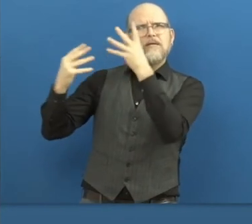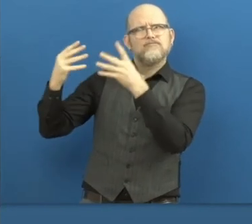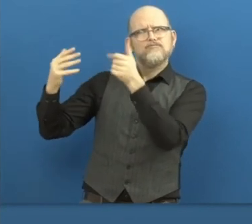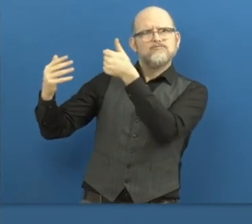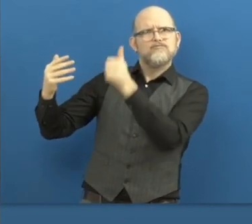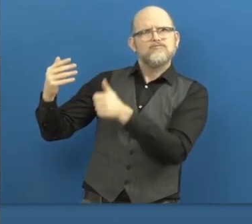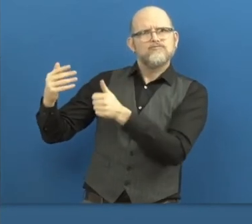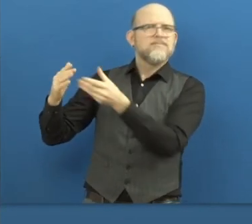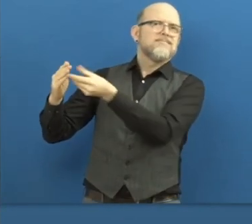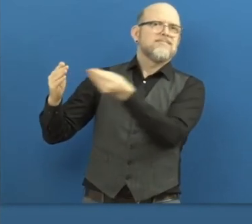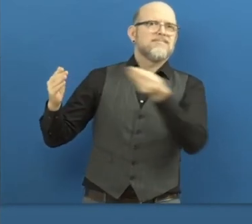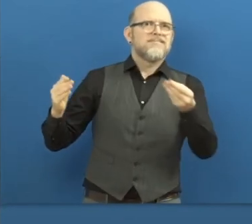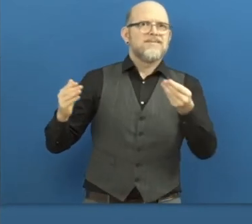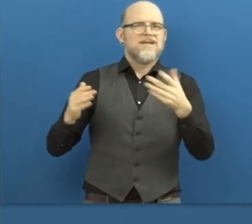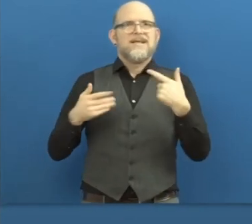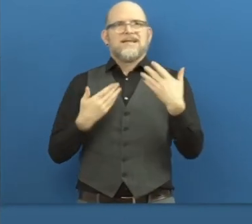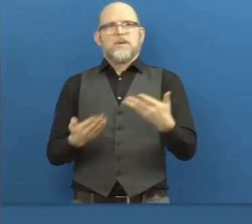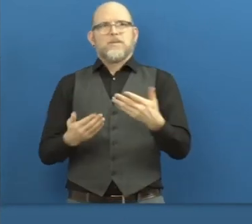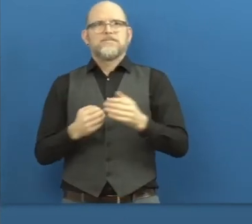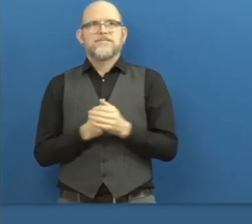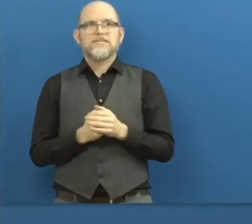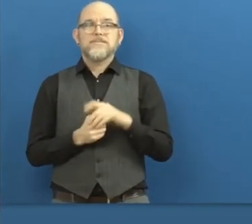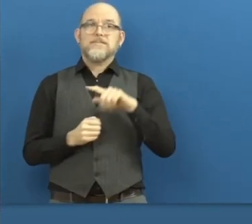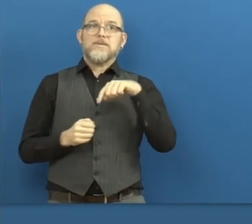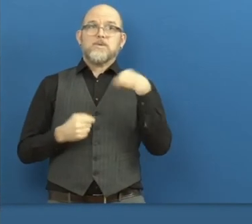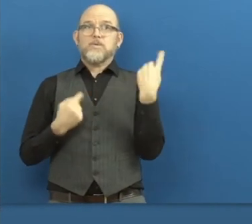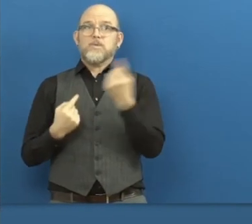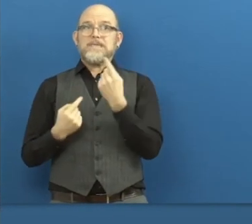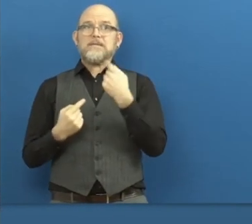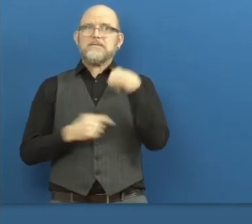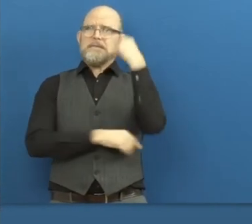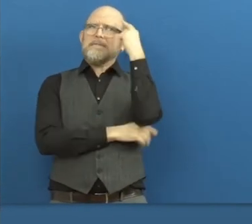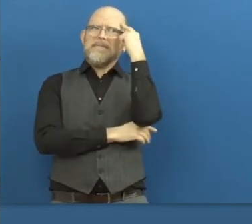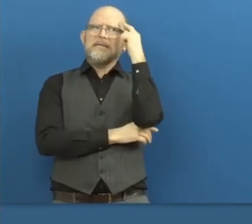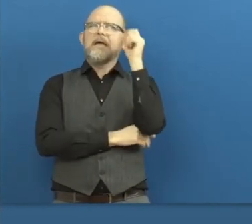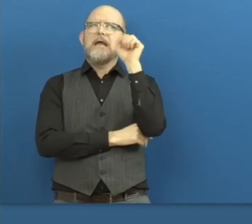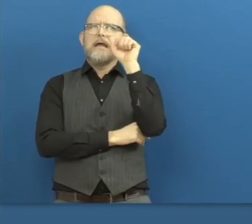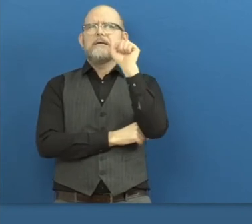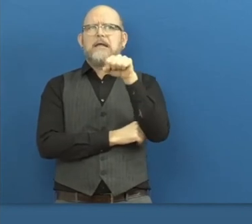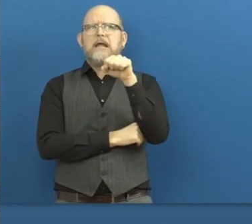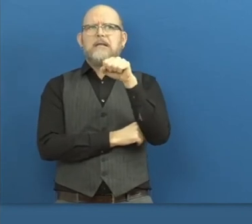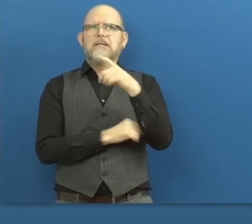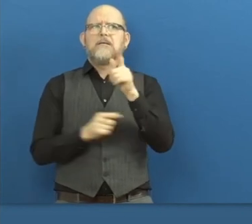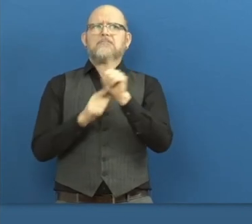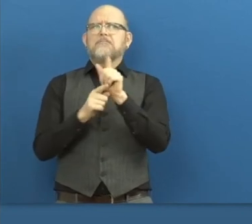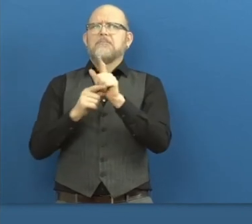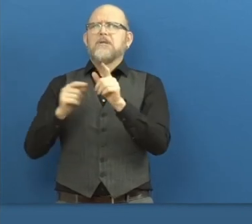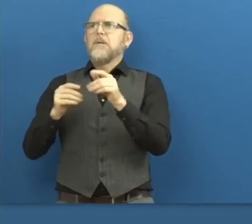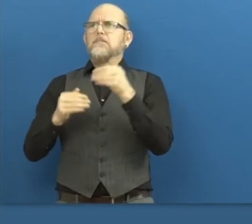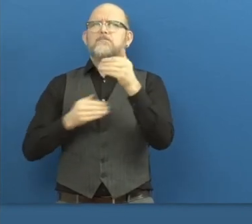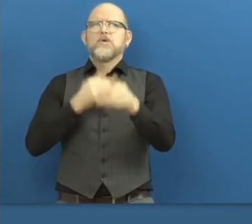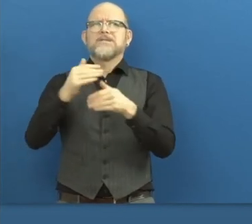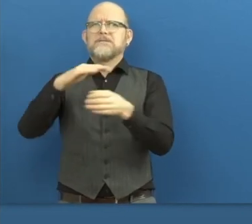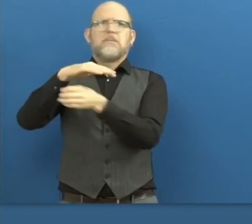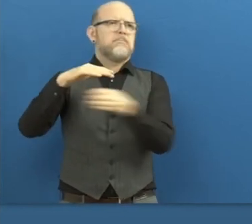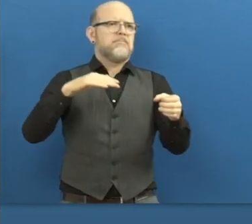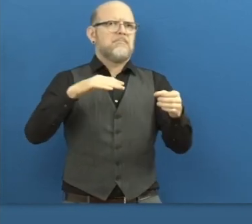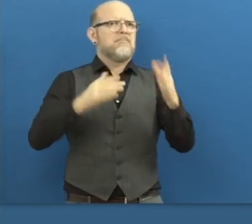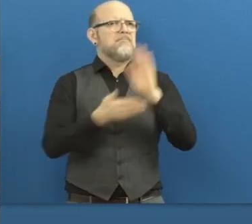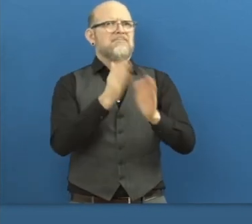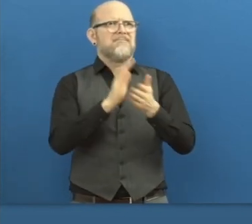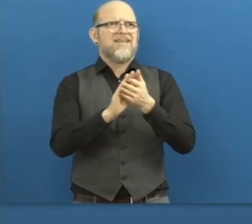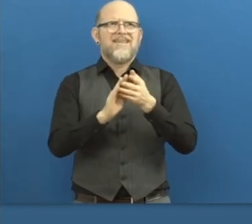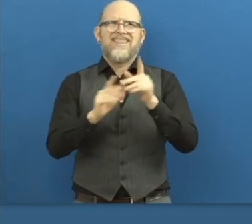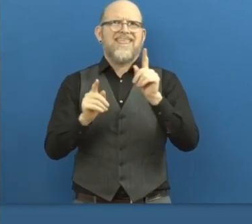recruiting. And we've been talking a lot about culture. And it's very important that we solve first this problem. And after